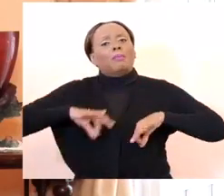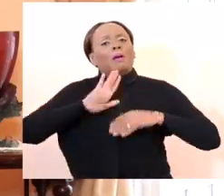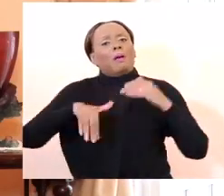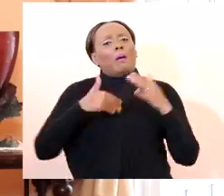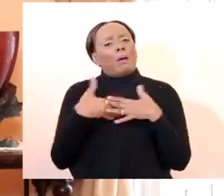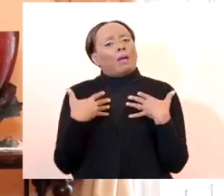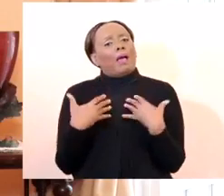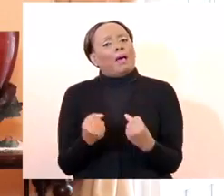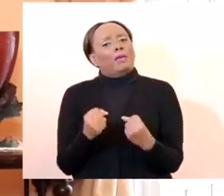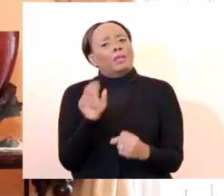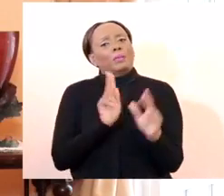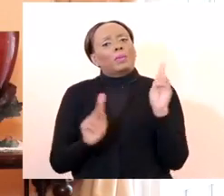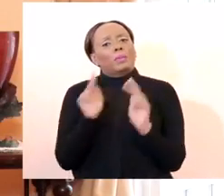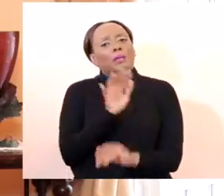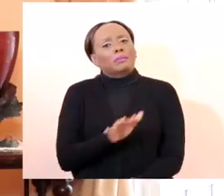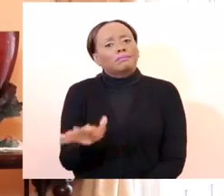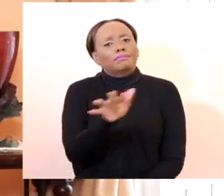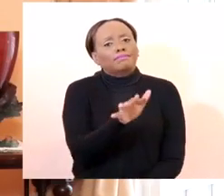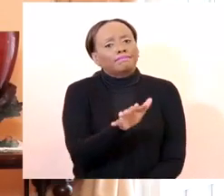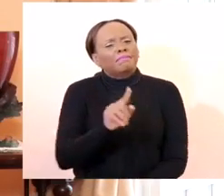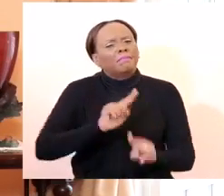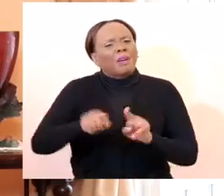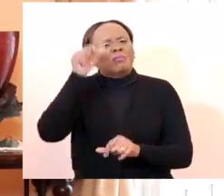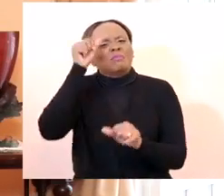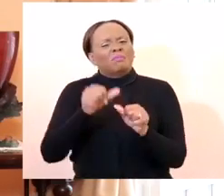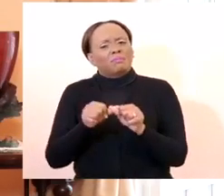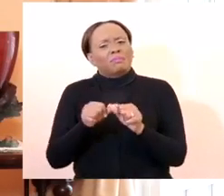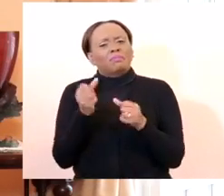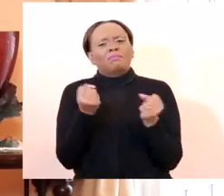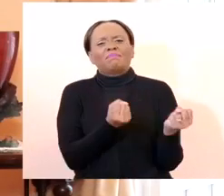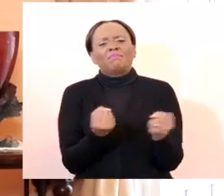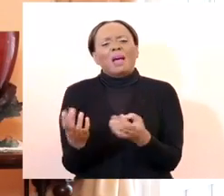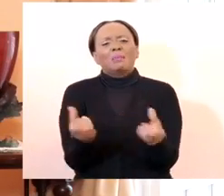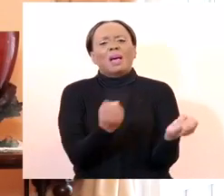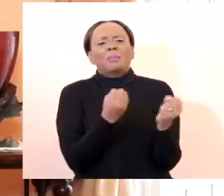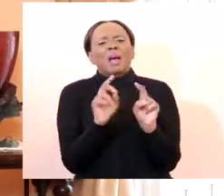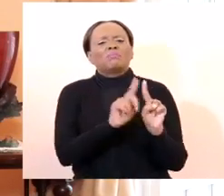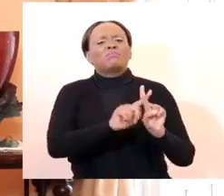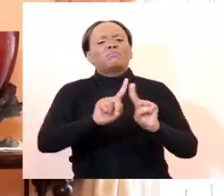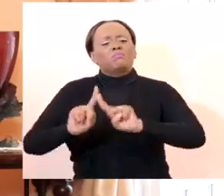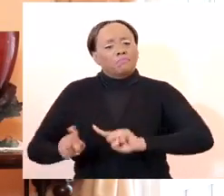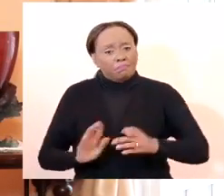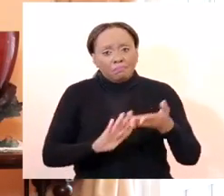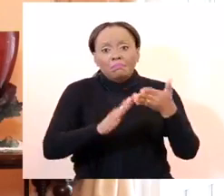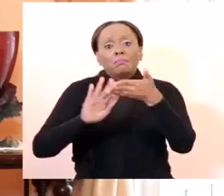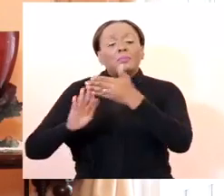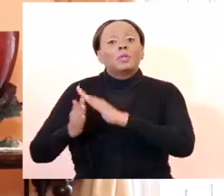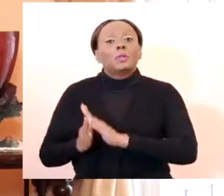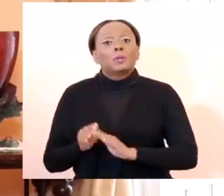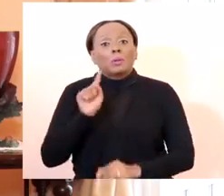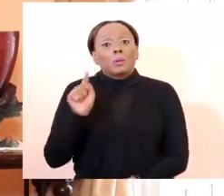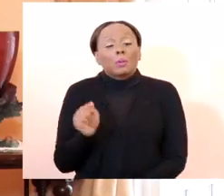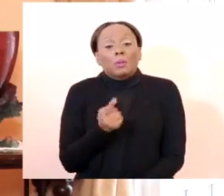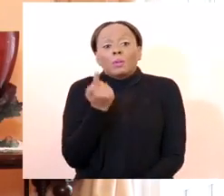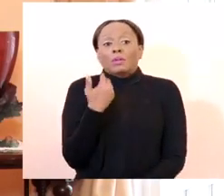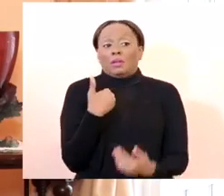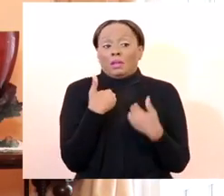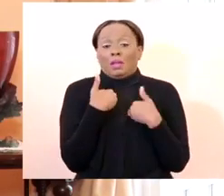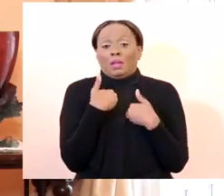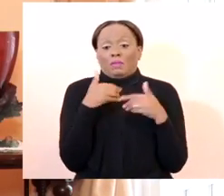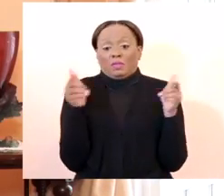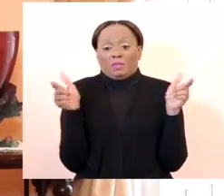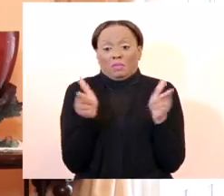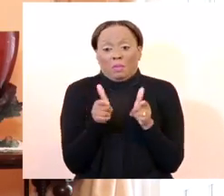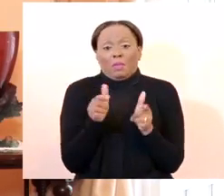all concerned. But mindful of the fact that many communities in Barbados are served only by mini-marts and